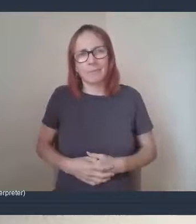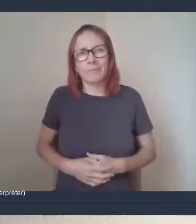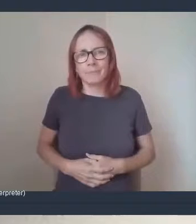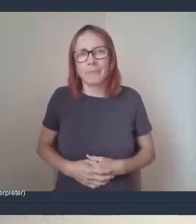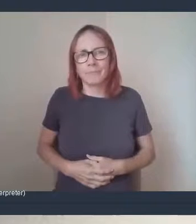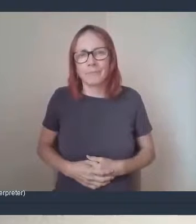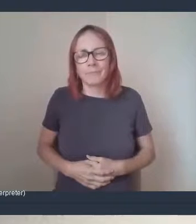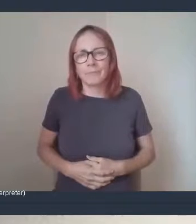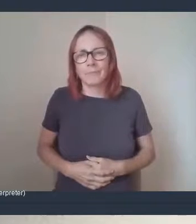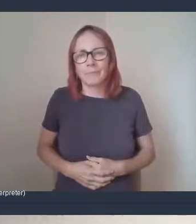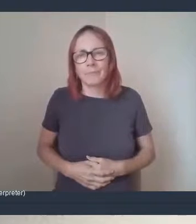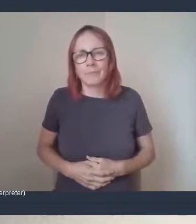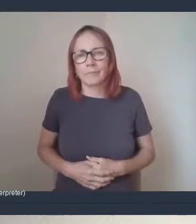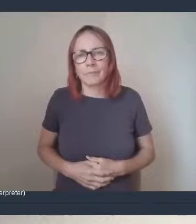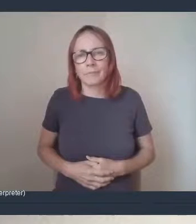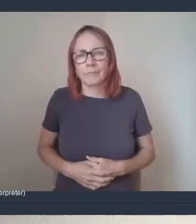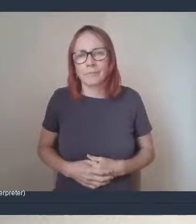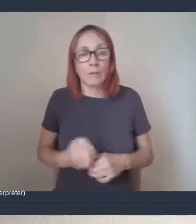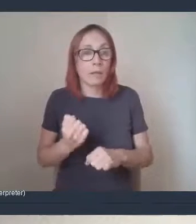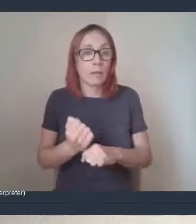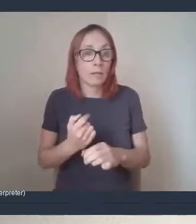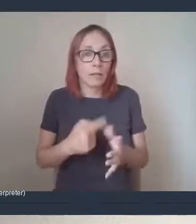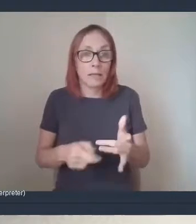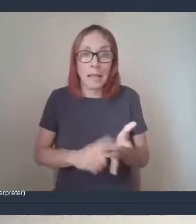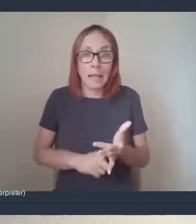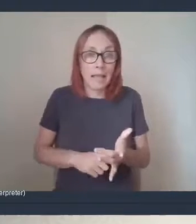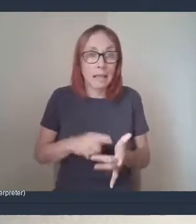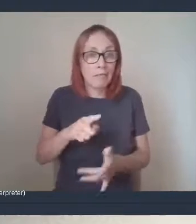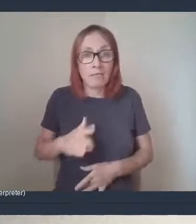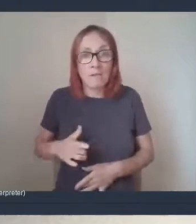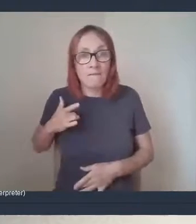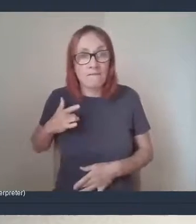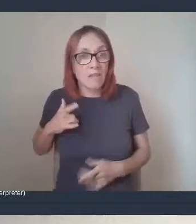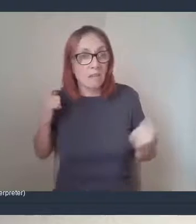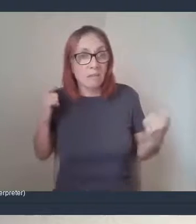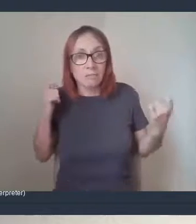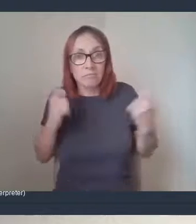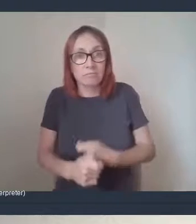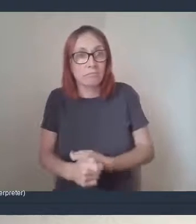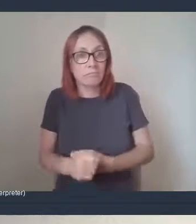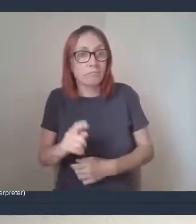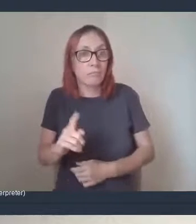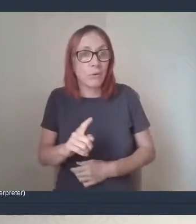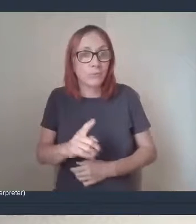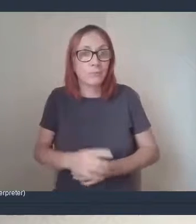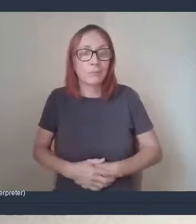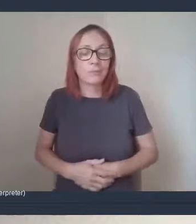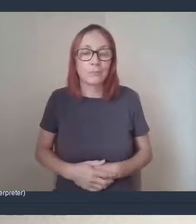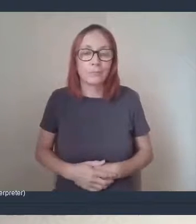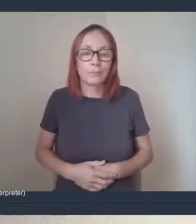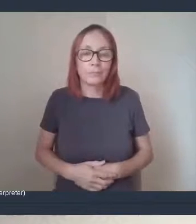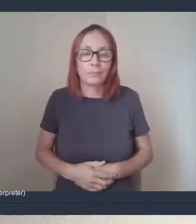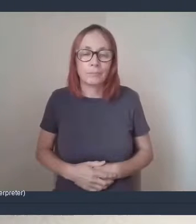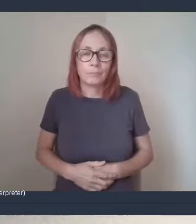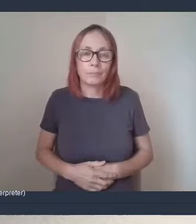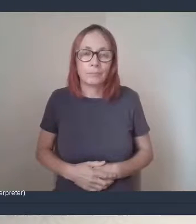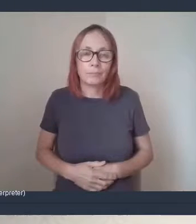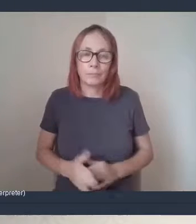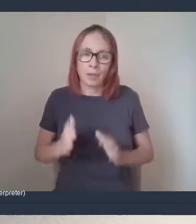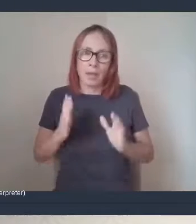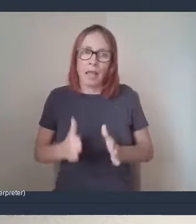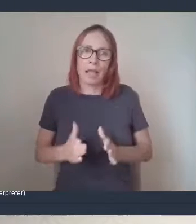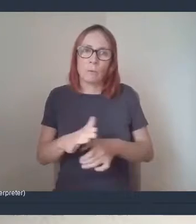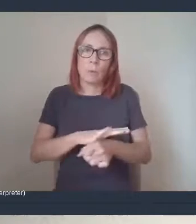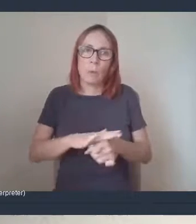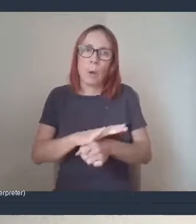Yeah. Gail, is there anything that you feel should change? I think we need to do a bit more for the local care homes as